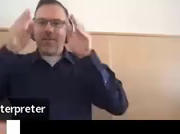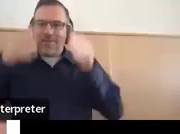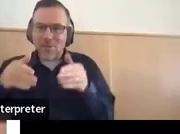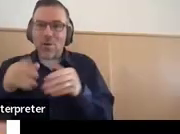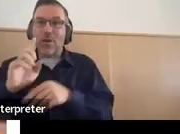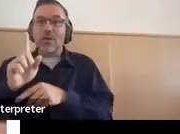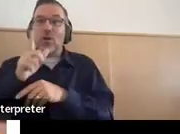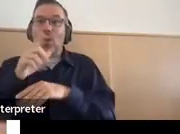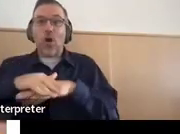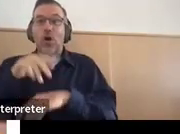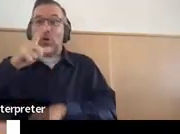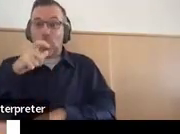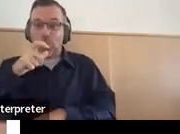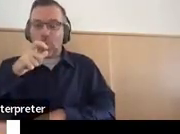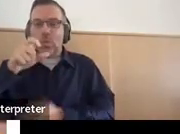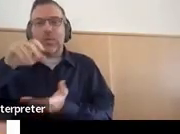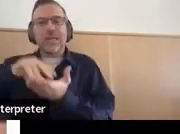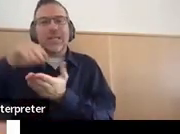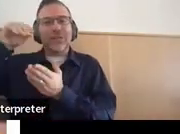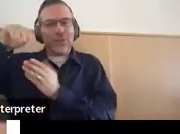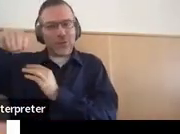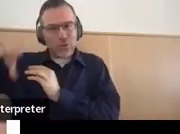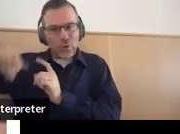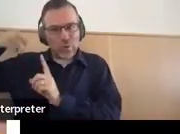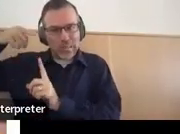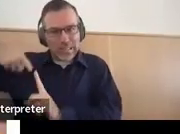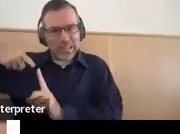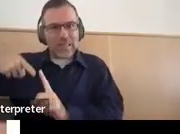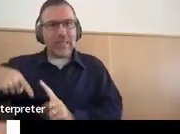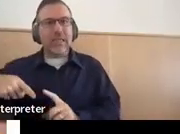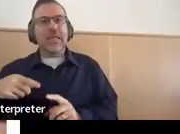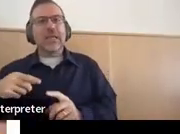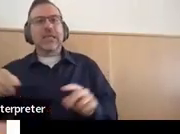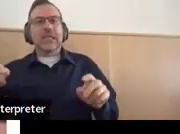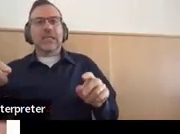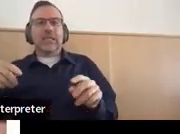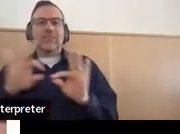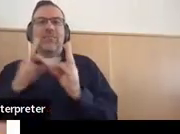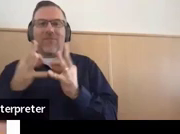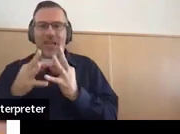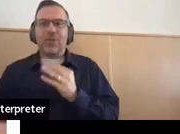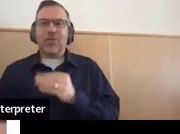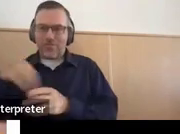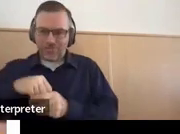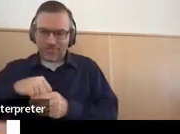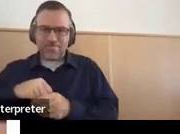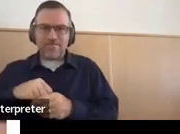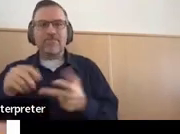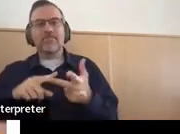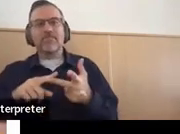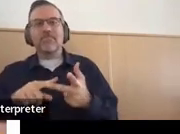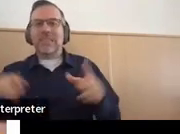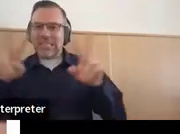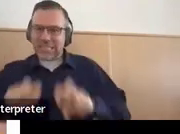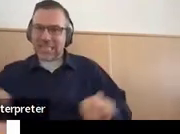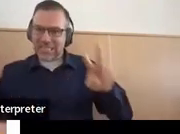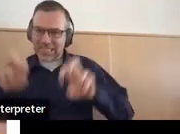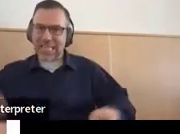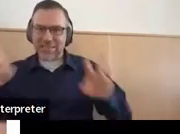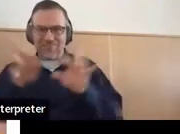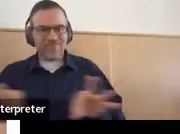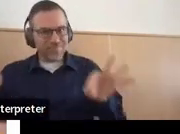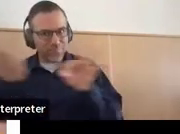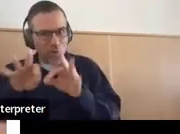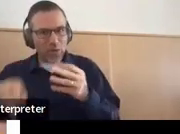know it's very challenging. Assessment, assessment, assessment. Students should be invited and encouraged to attend their meetings,